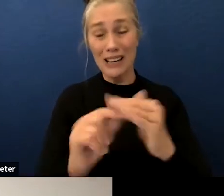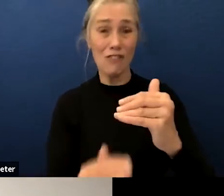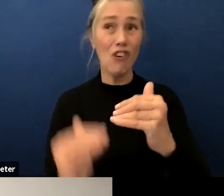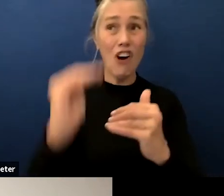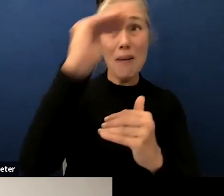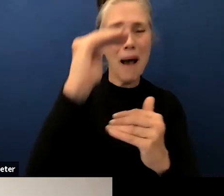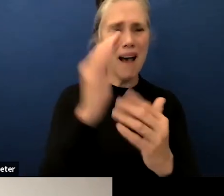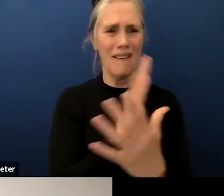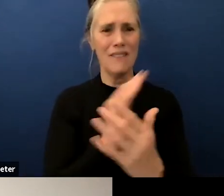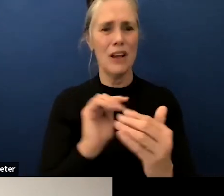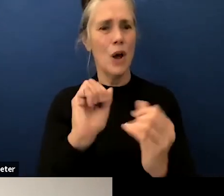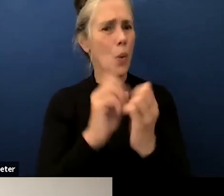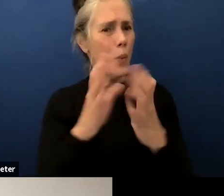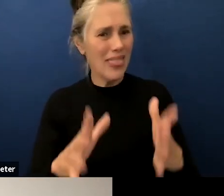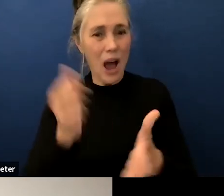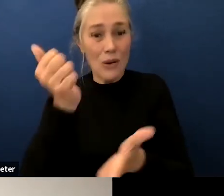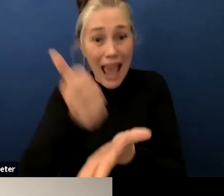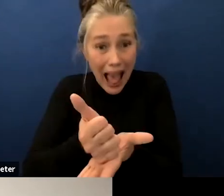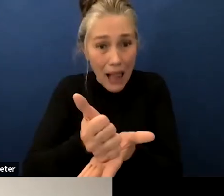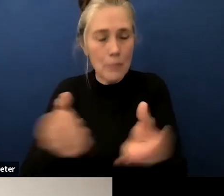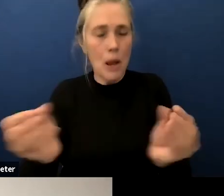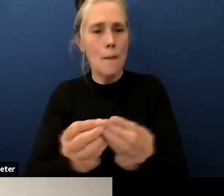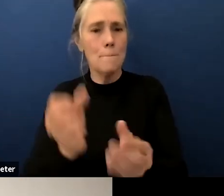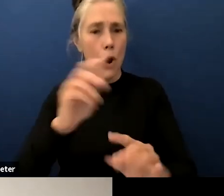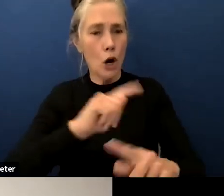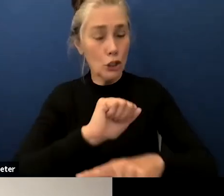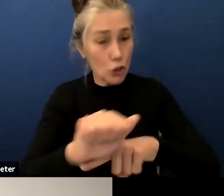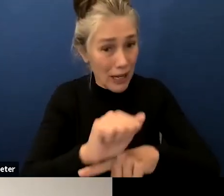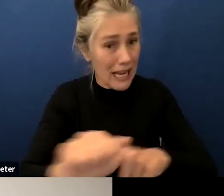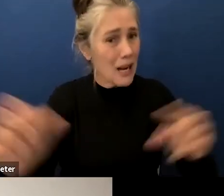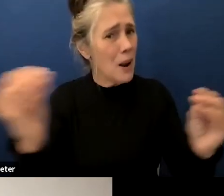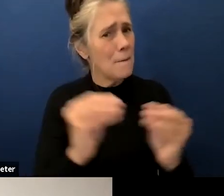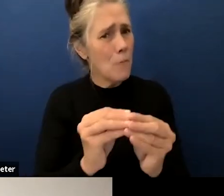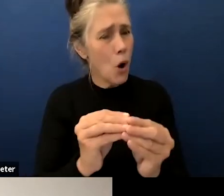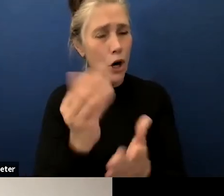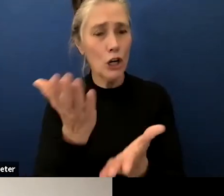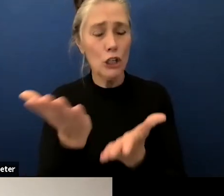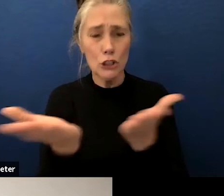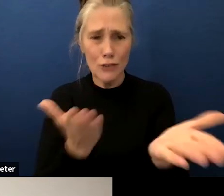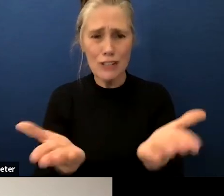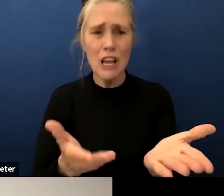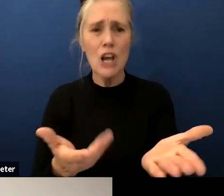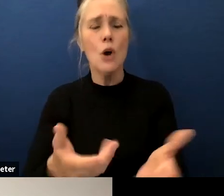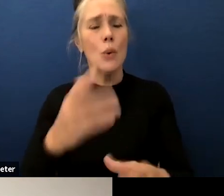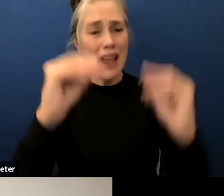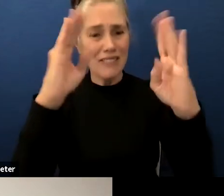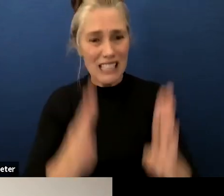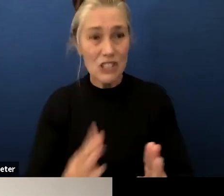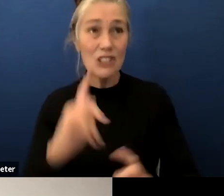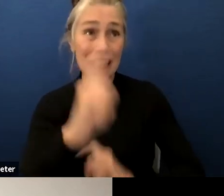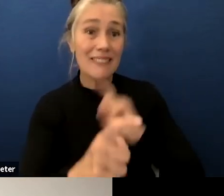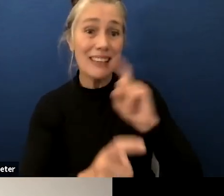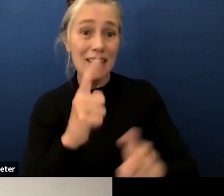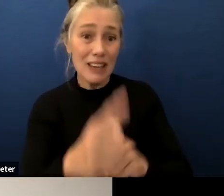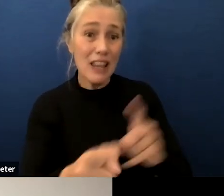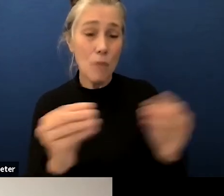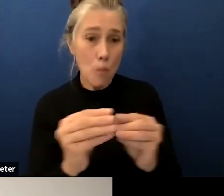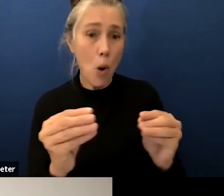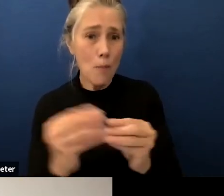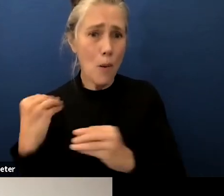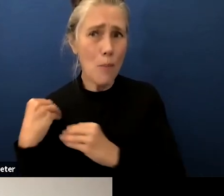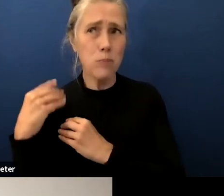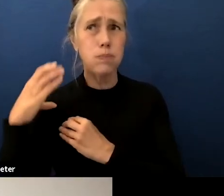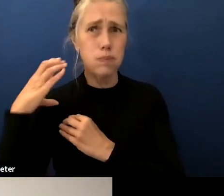that extra help training or extra services we keep putting more and more on teachers without offering resources i truly support